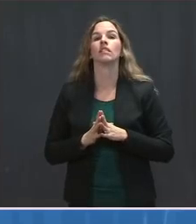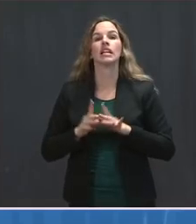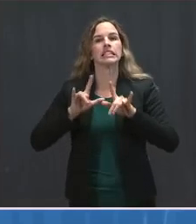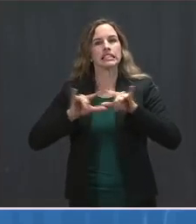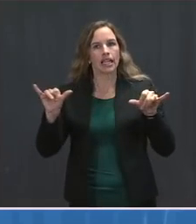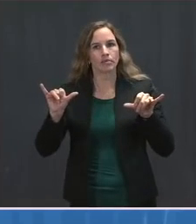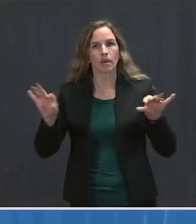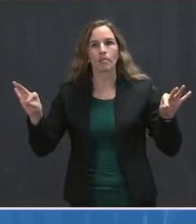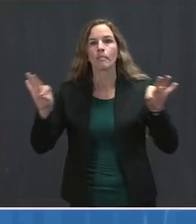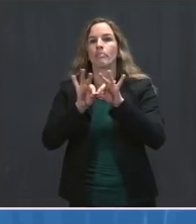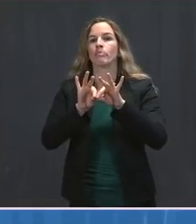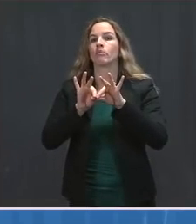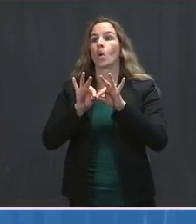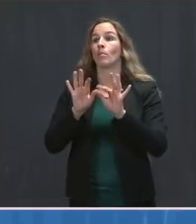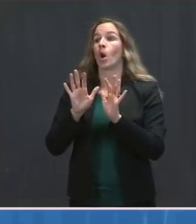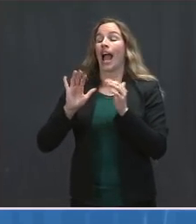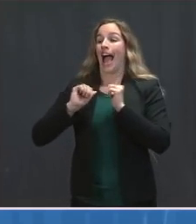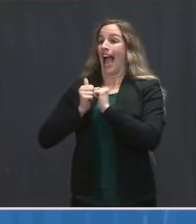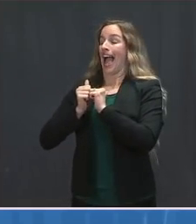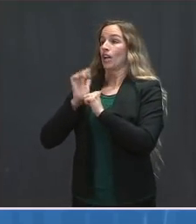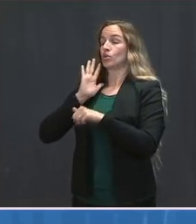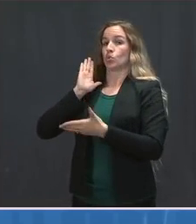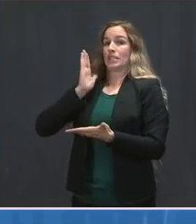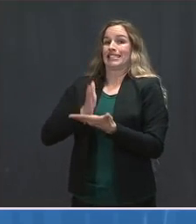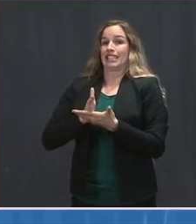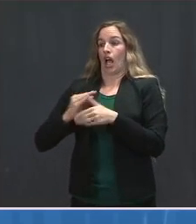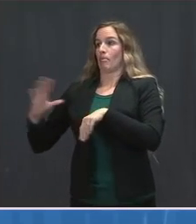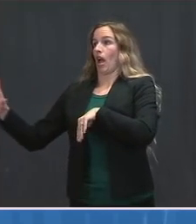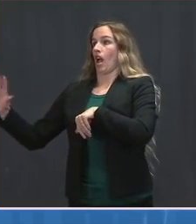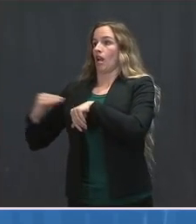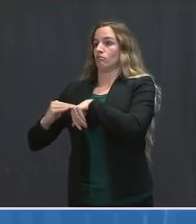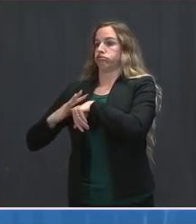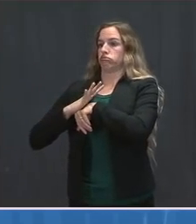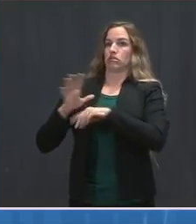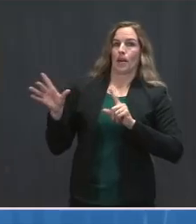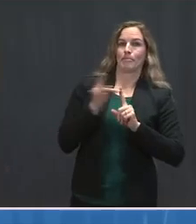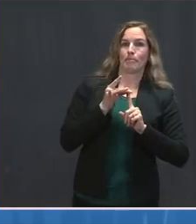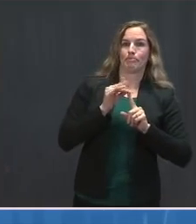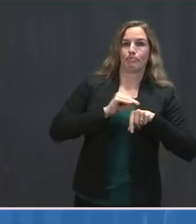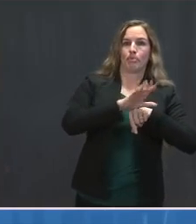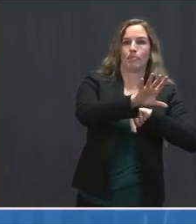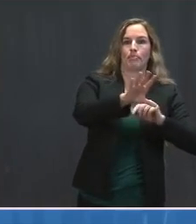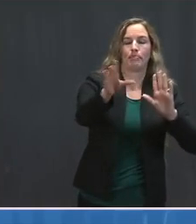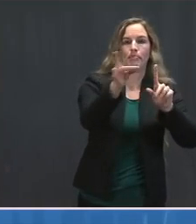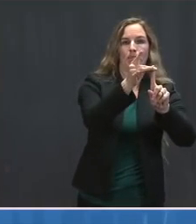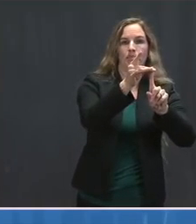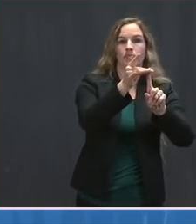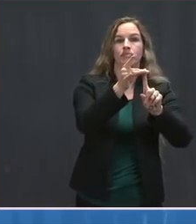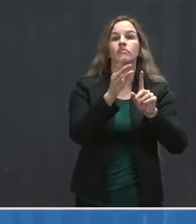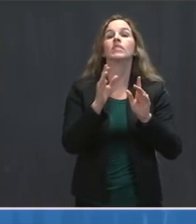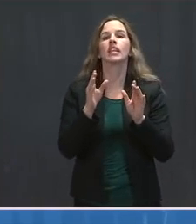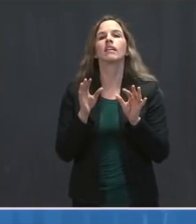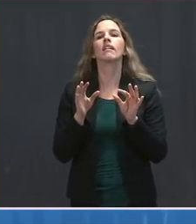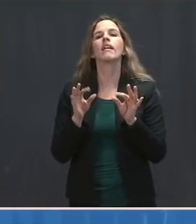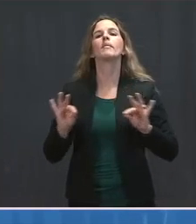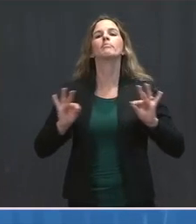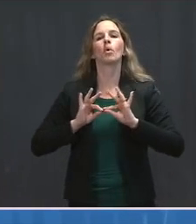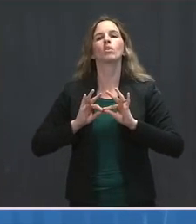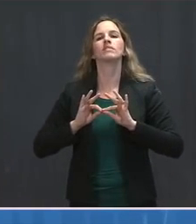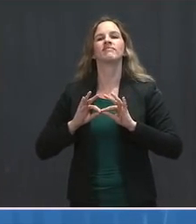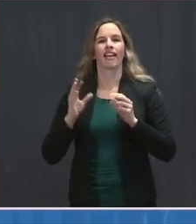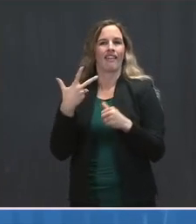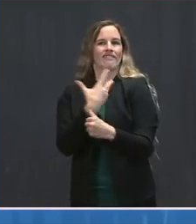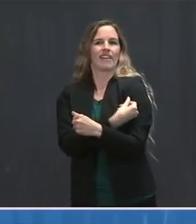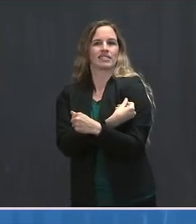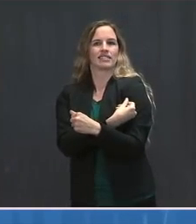down the replication in a given community, is the distribution efficiently and effectively of vaccines. You'll be hearing